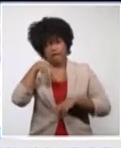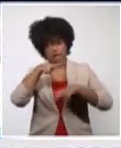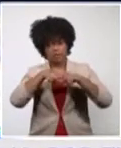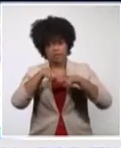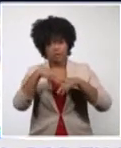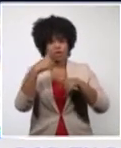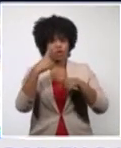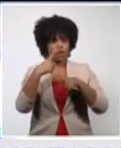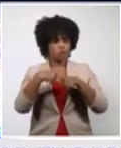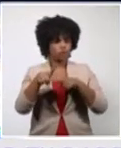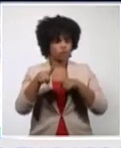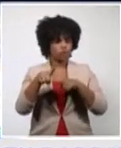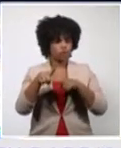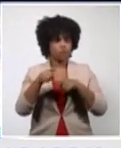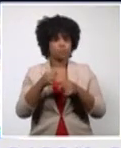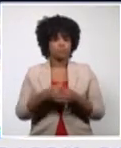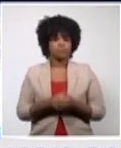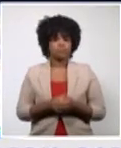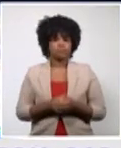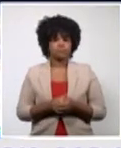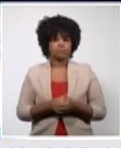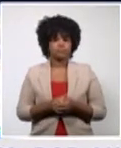two more than yesterday.